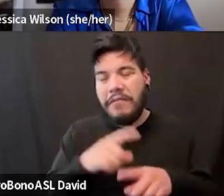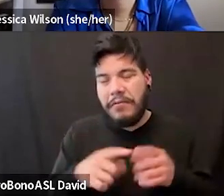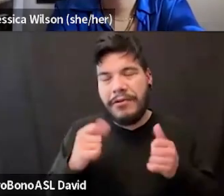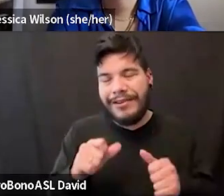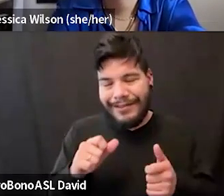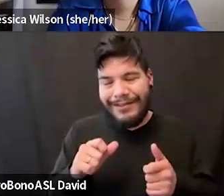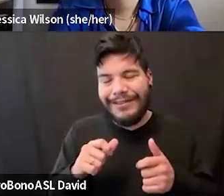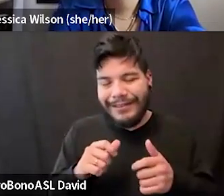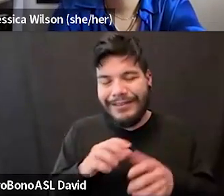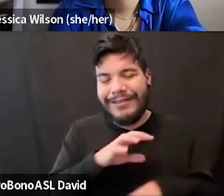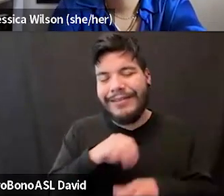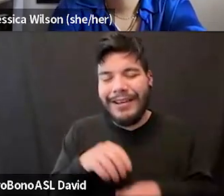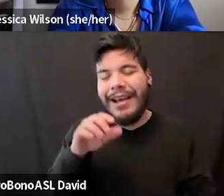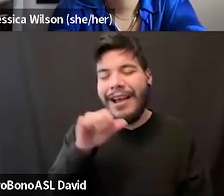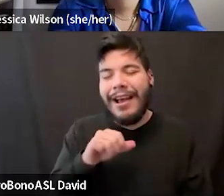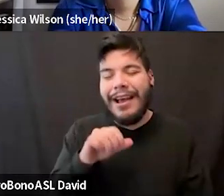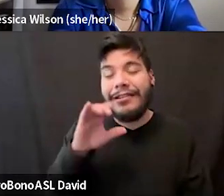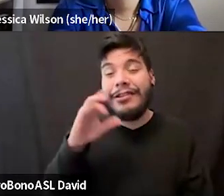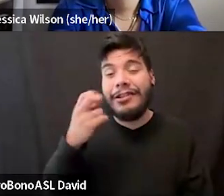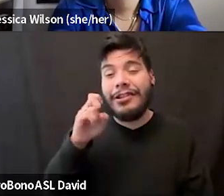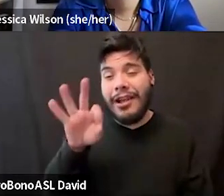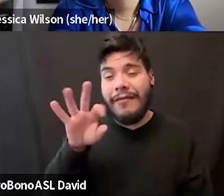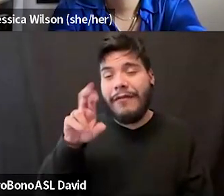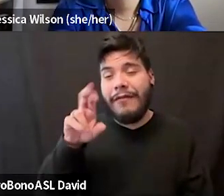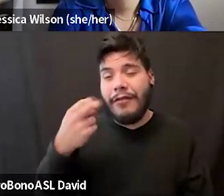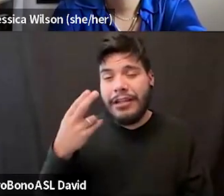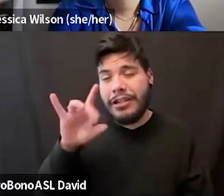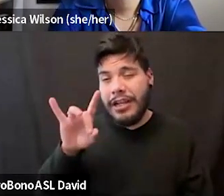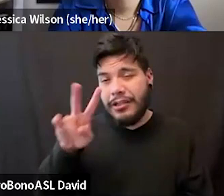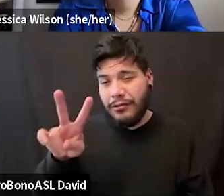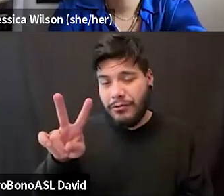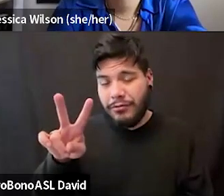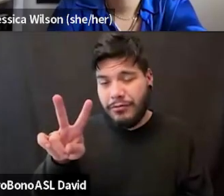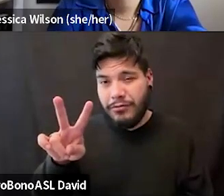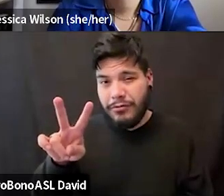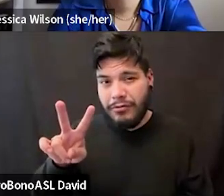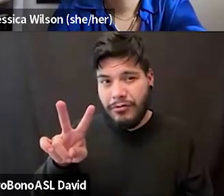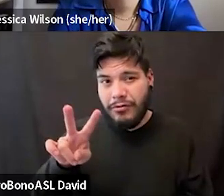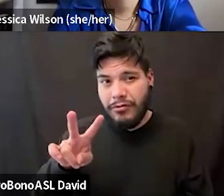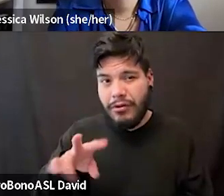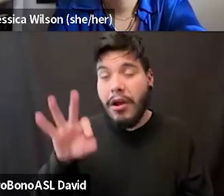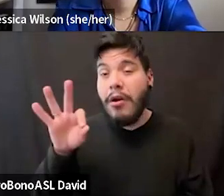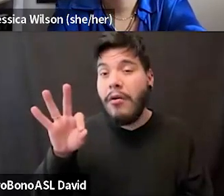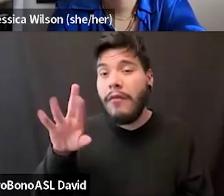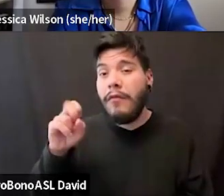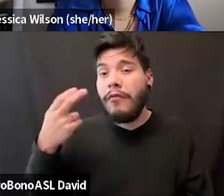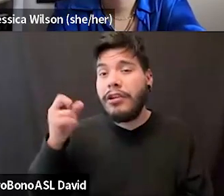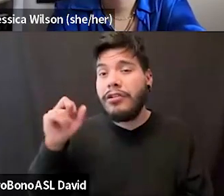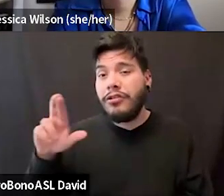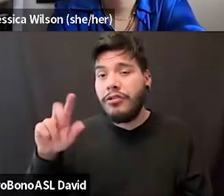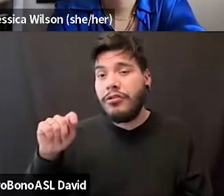are at Chef Fresh 82. Um, and then, or, um, at Fresher Together. And then